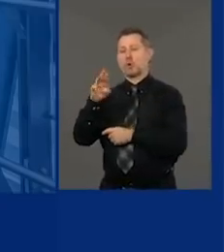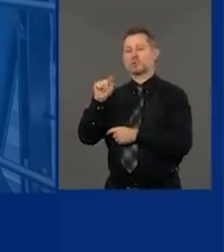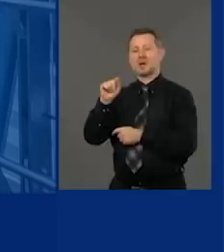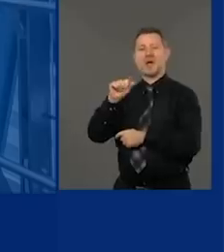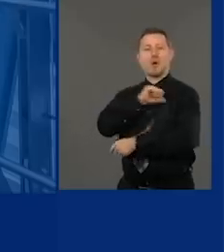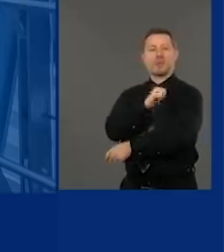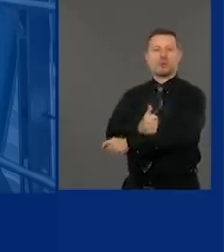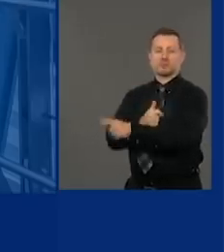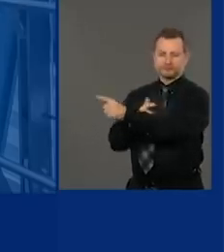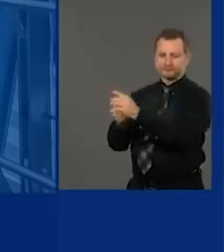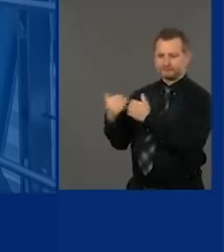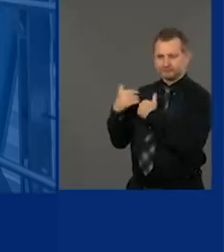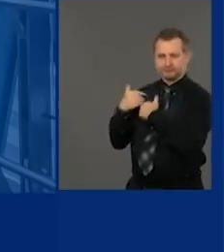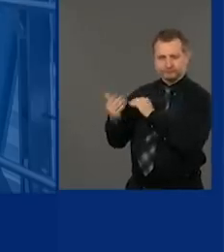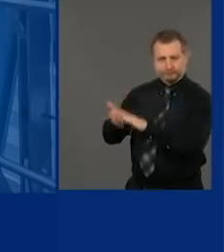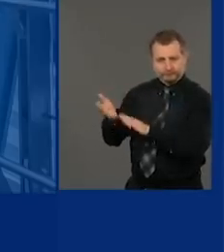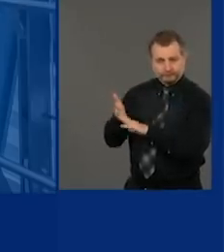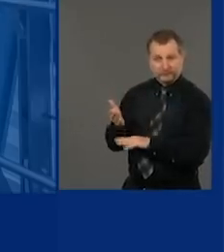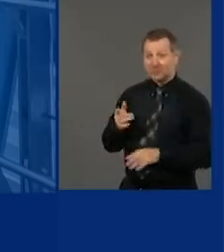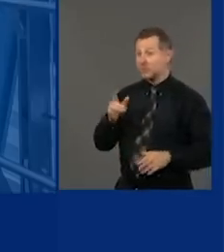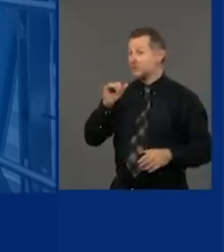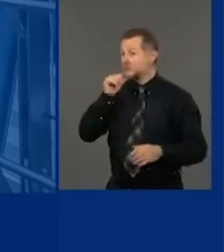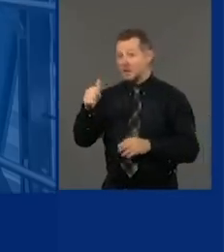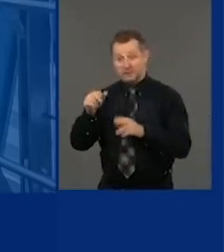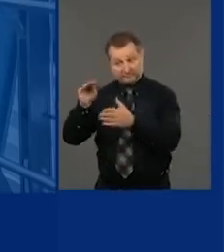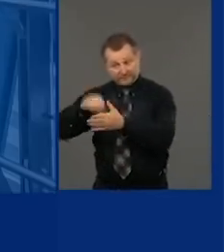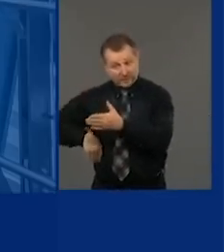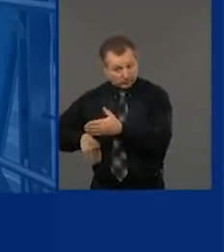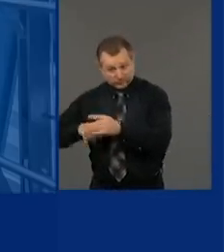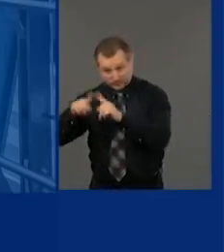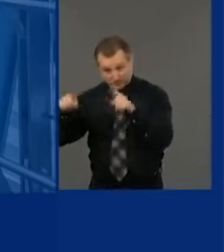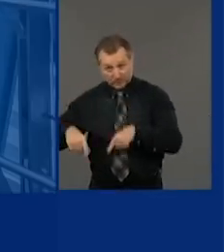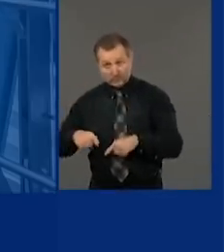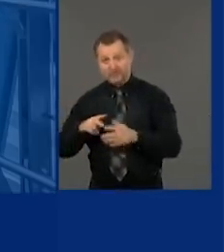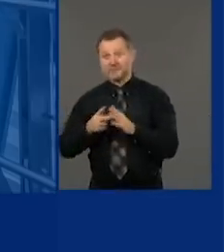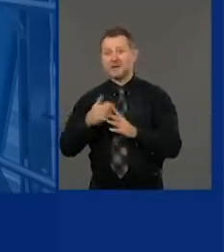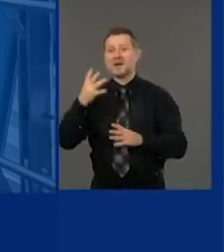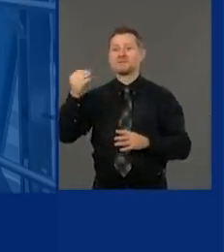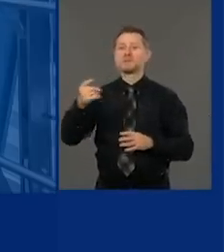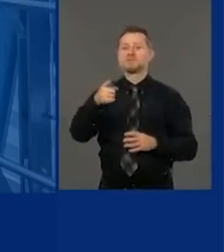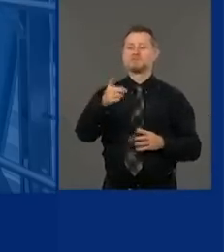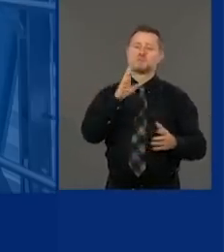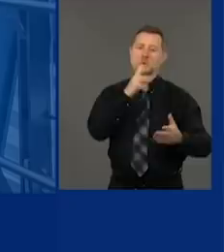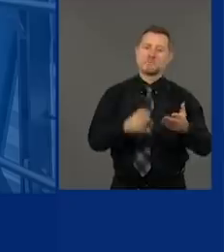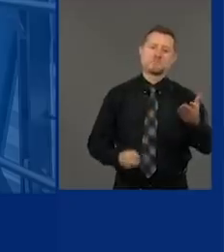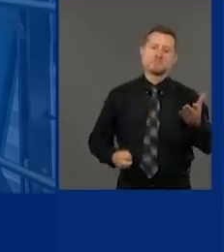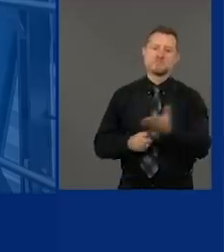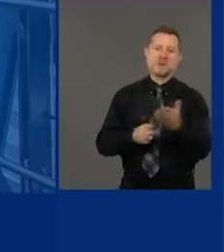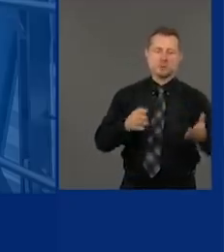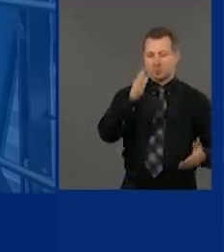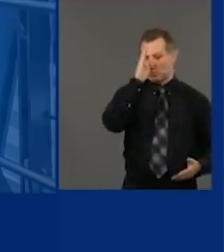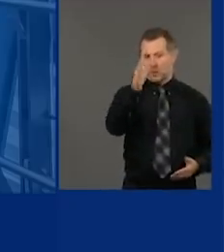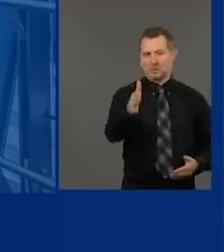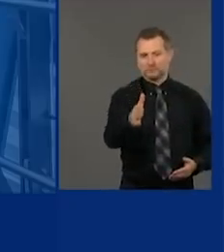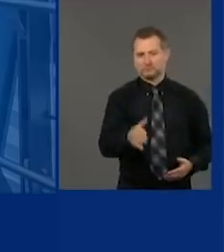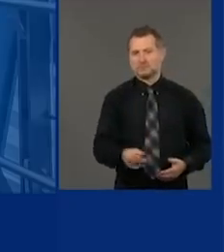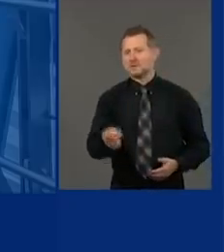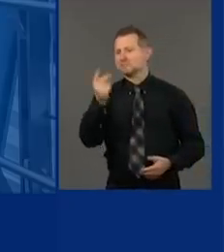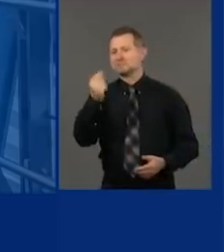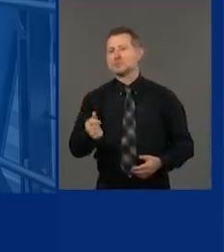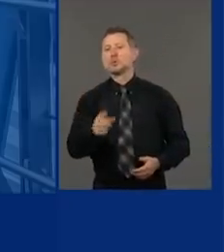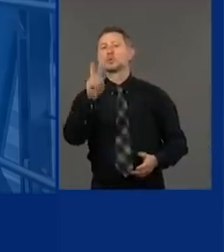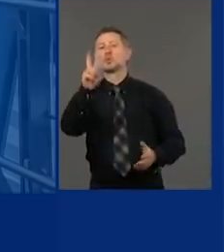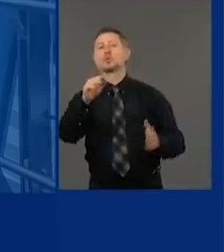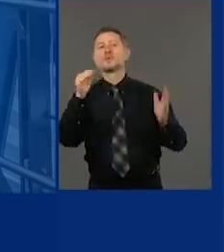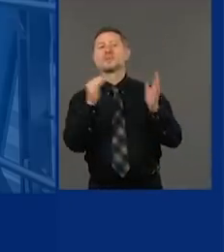airport without providing the information, you will receive a summons immediately with a $2,000